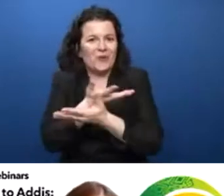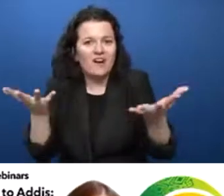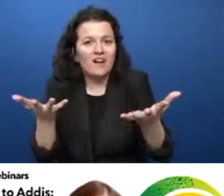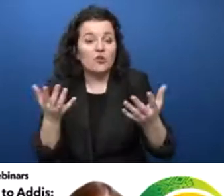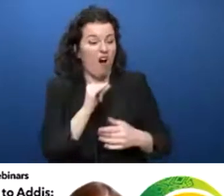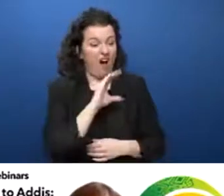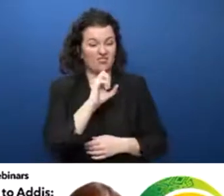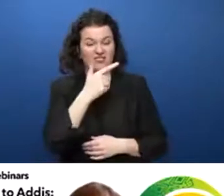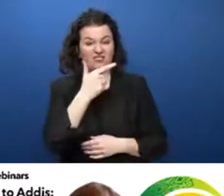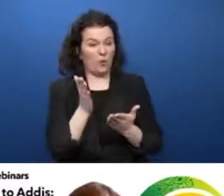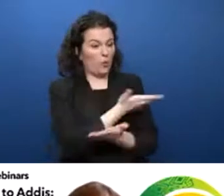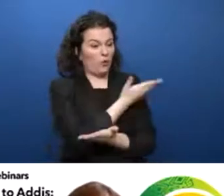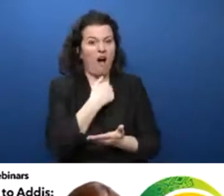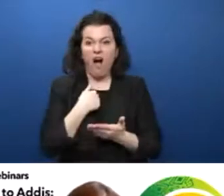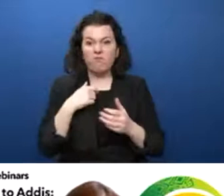Thank you, Emil C.